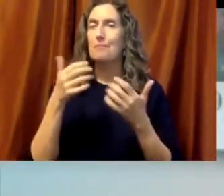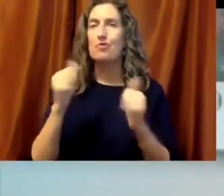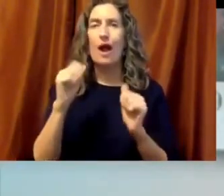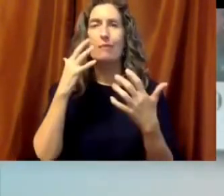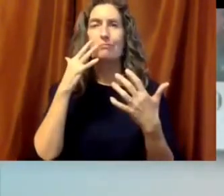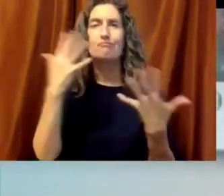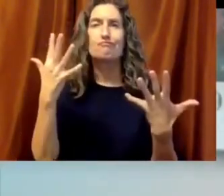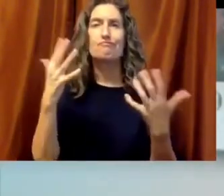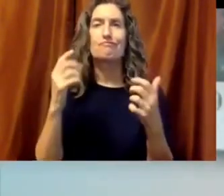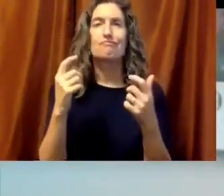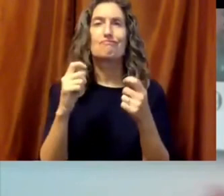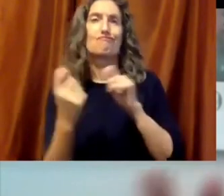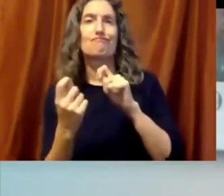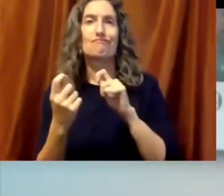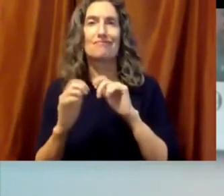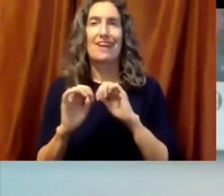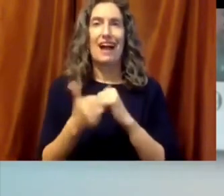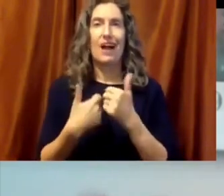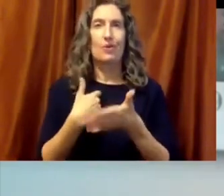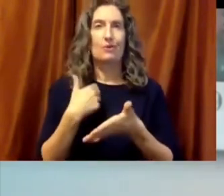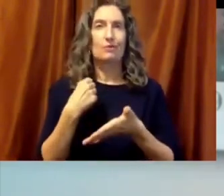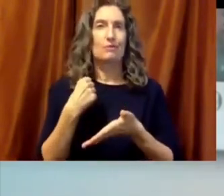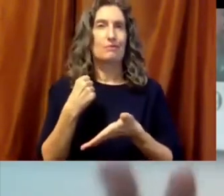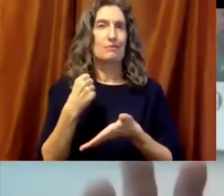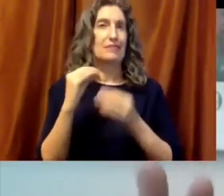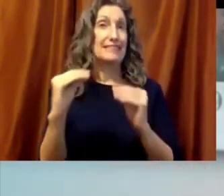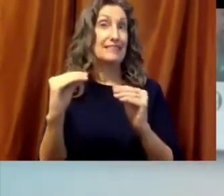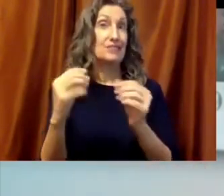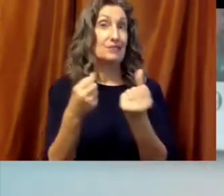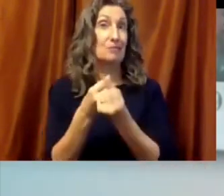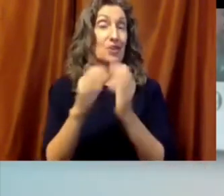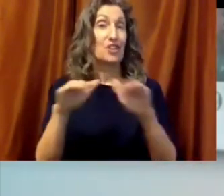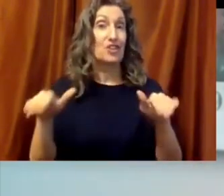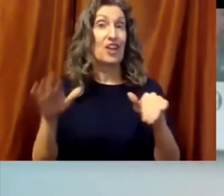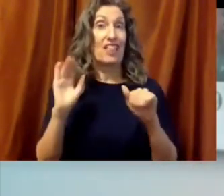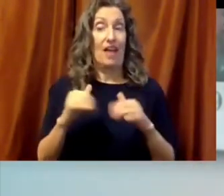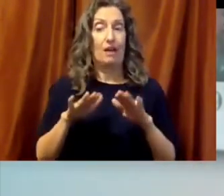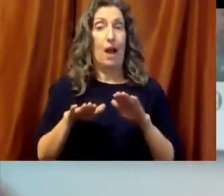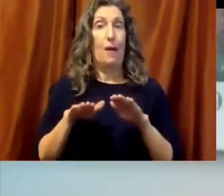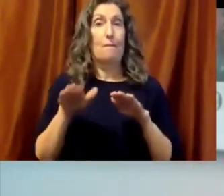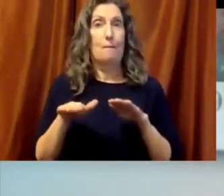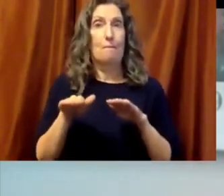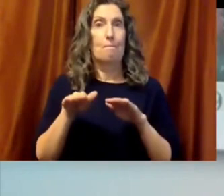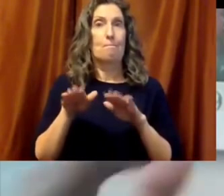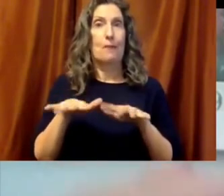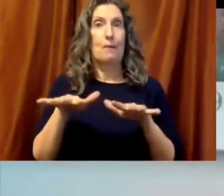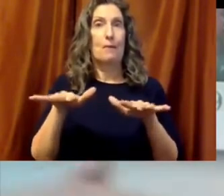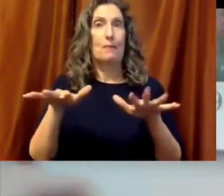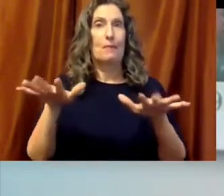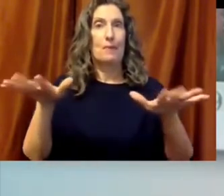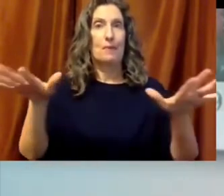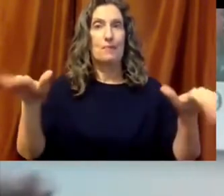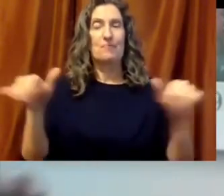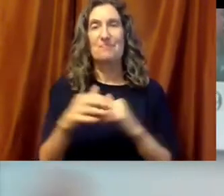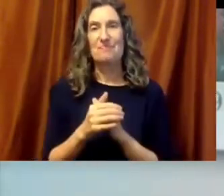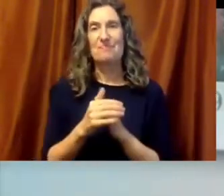to dare to think differently about how to support our children. That ripple of hope has